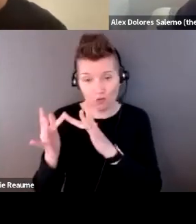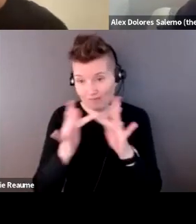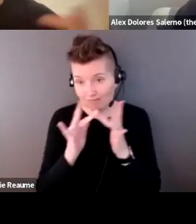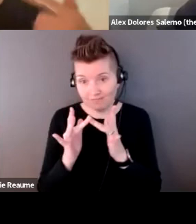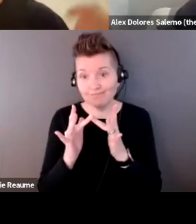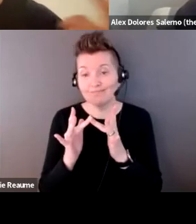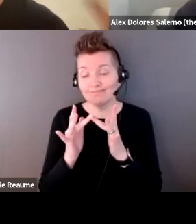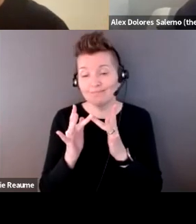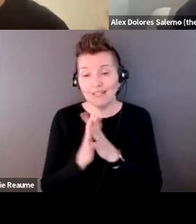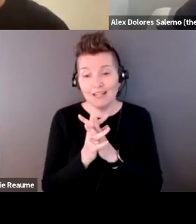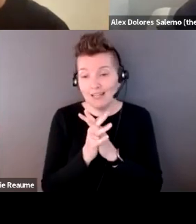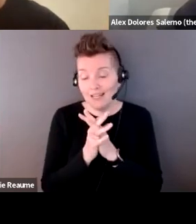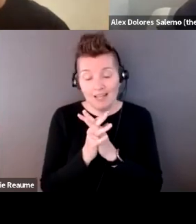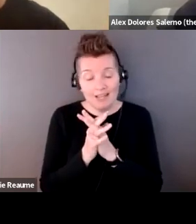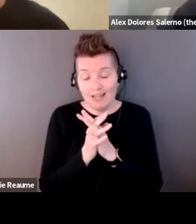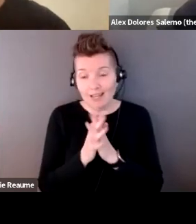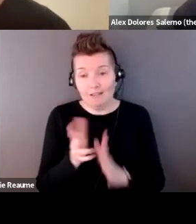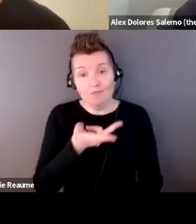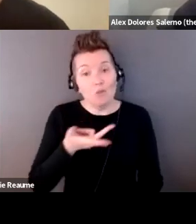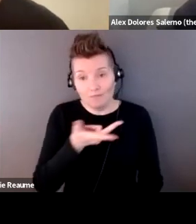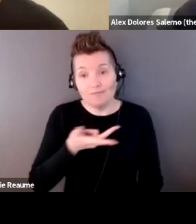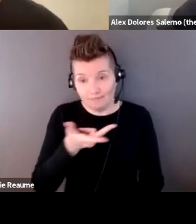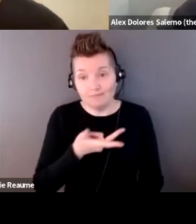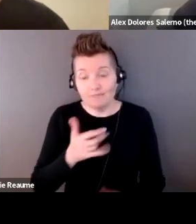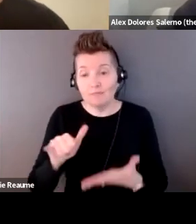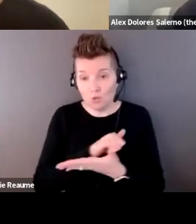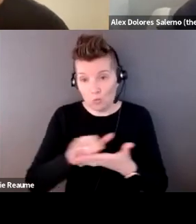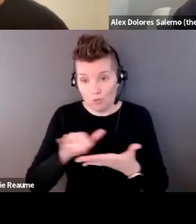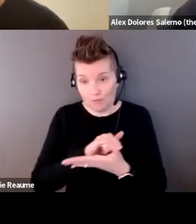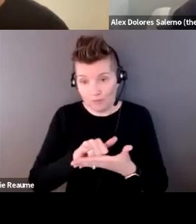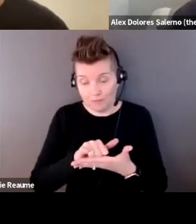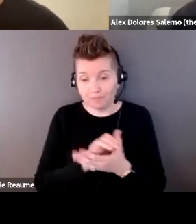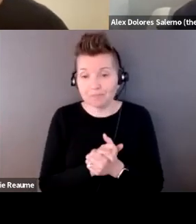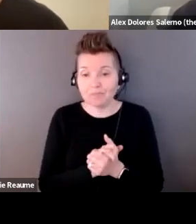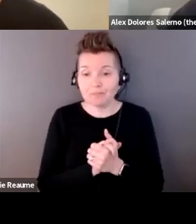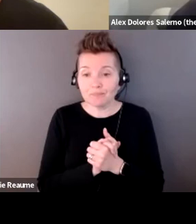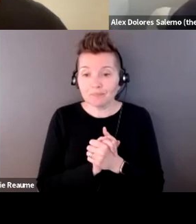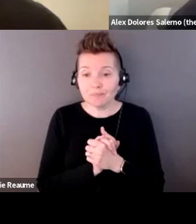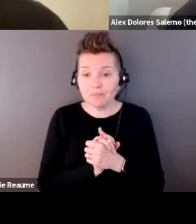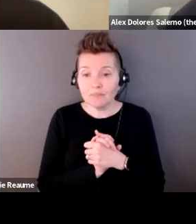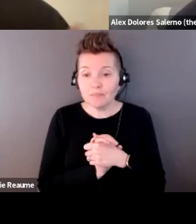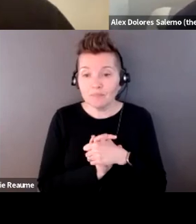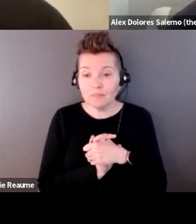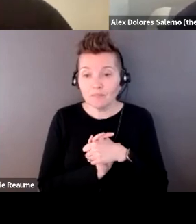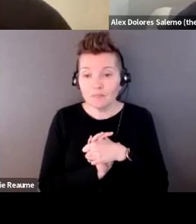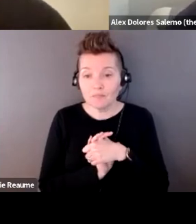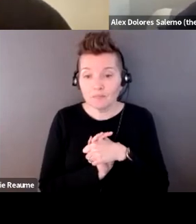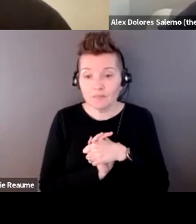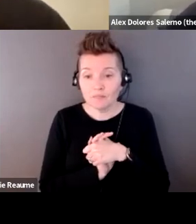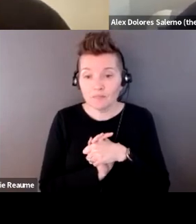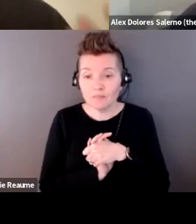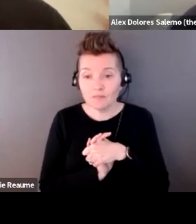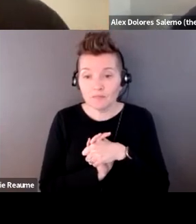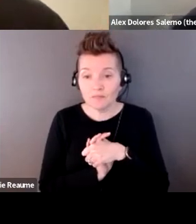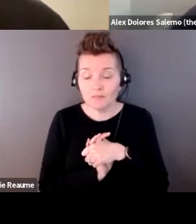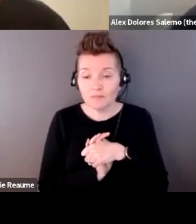all three of us are in New York City. So to also clarify, like we are also in a